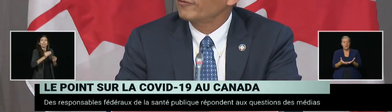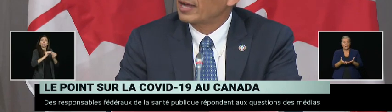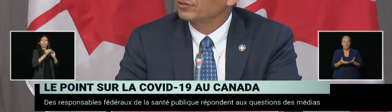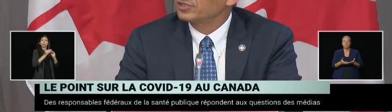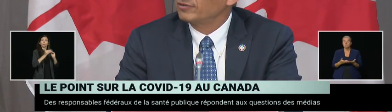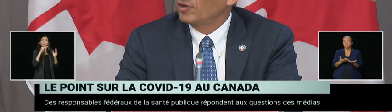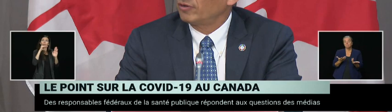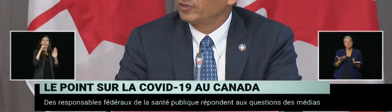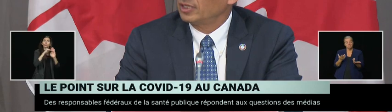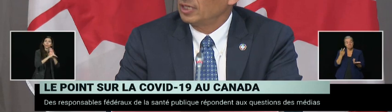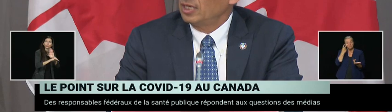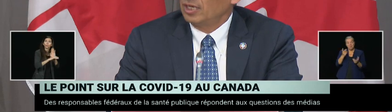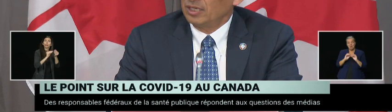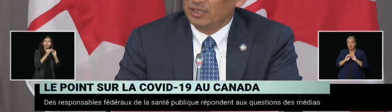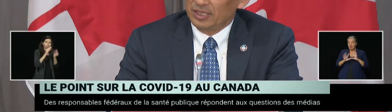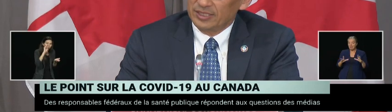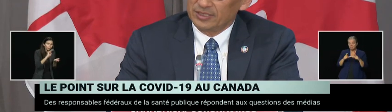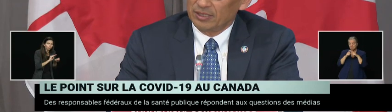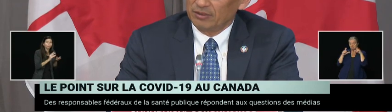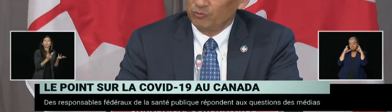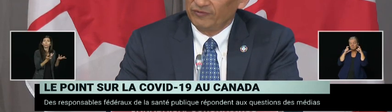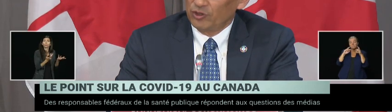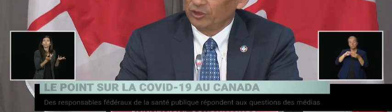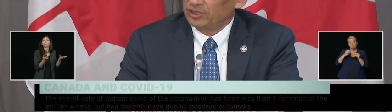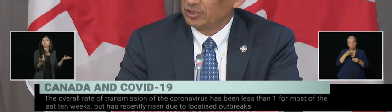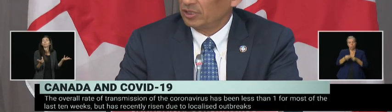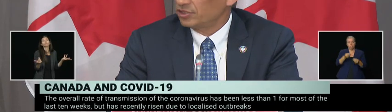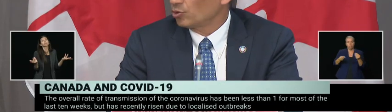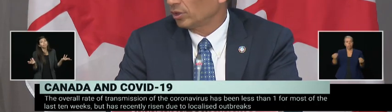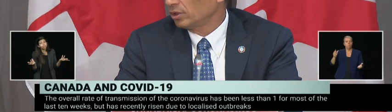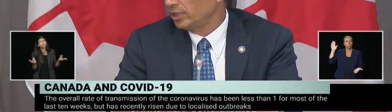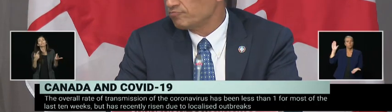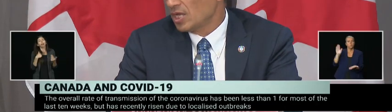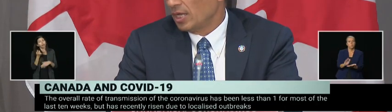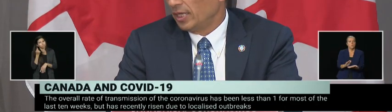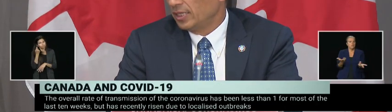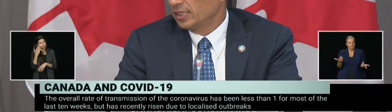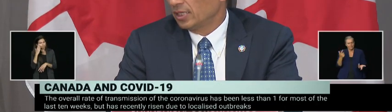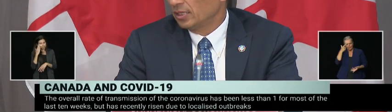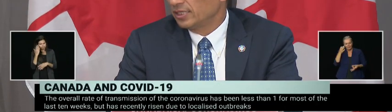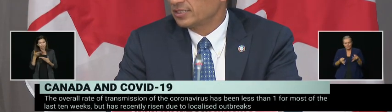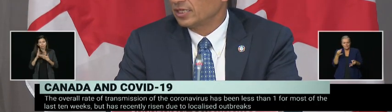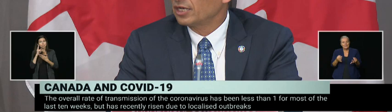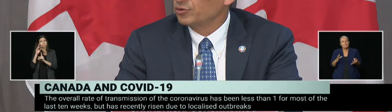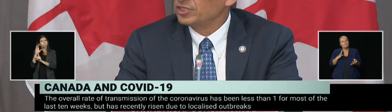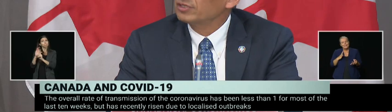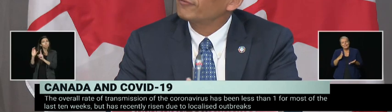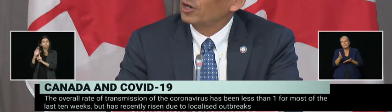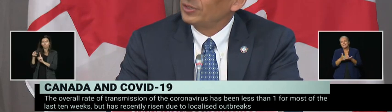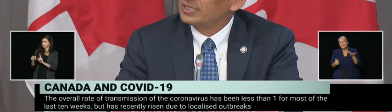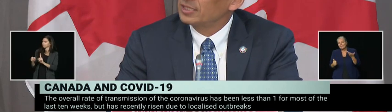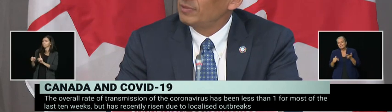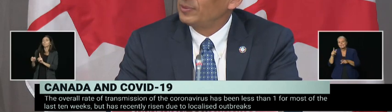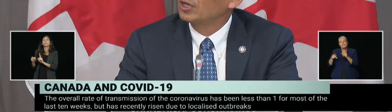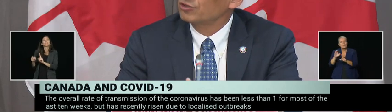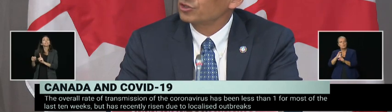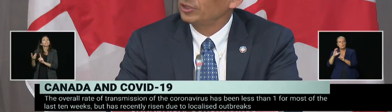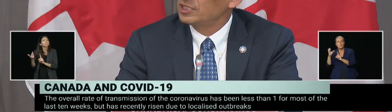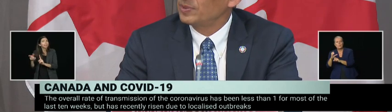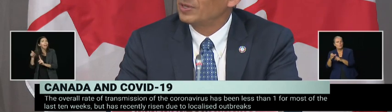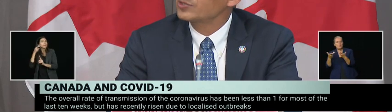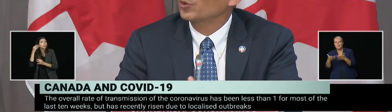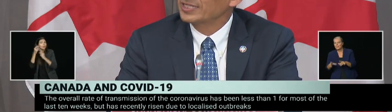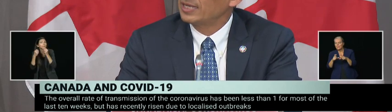there are cultural factors involved. As we've noted historically, in, let's say, countries in the Far East, maybe